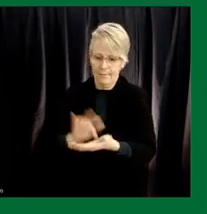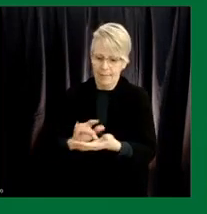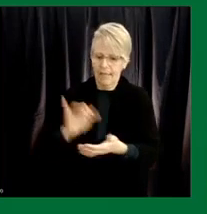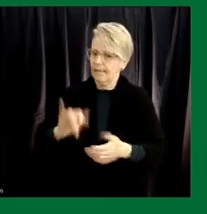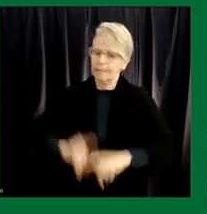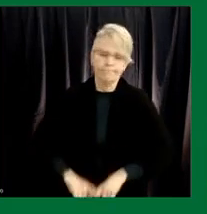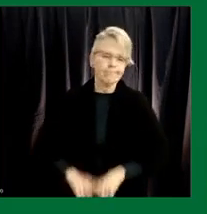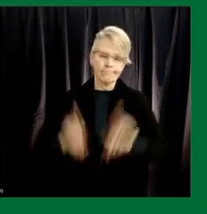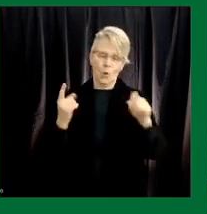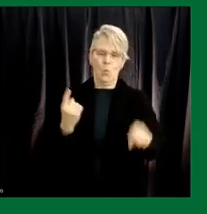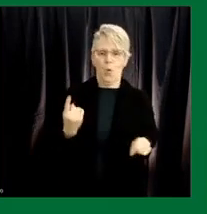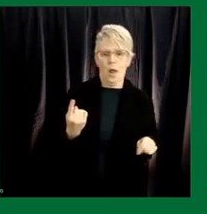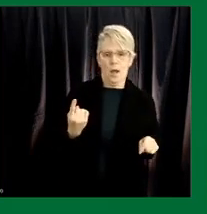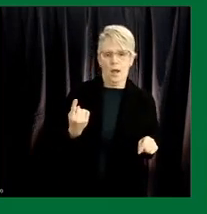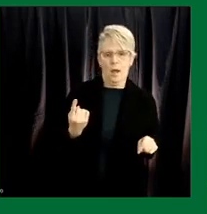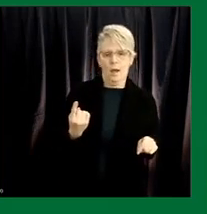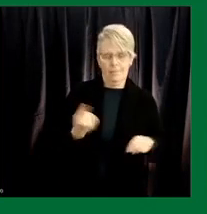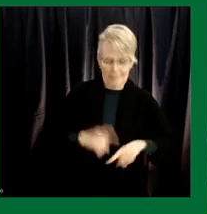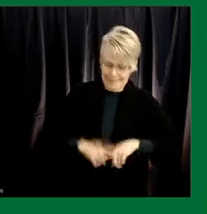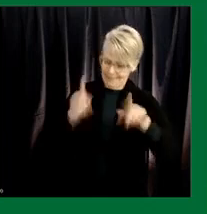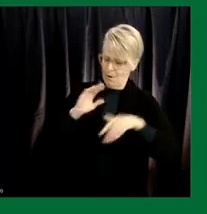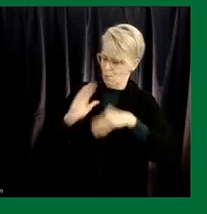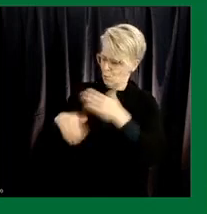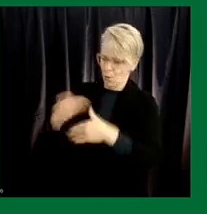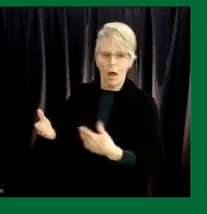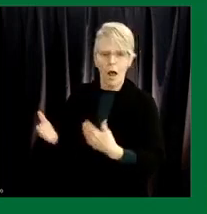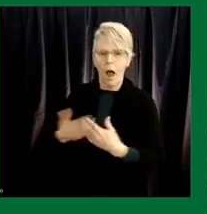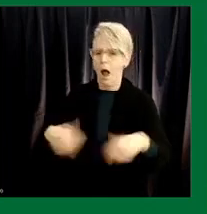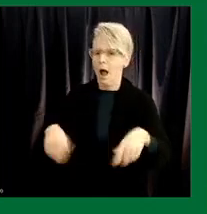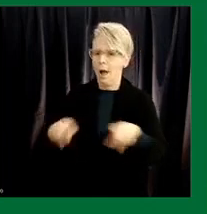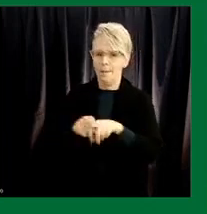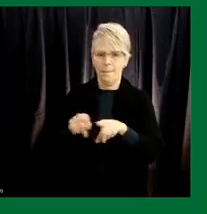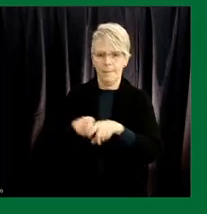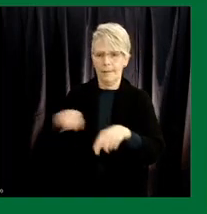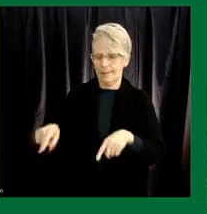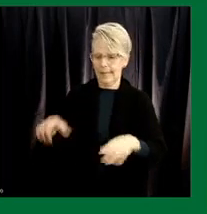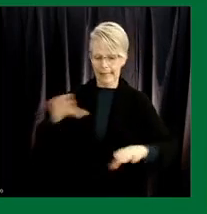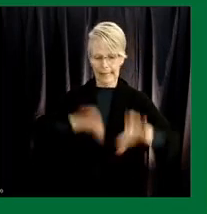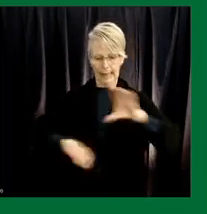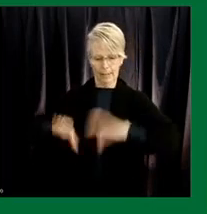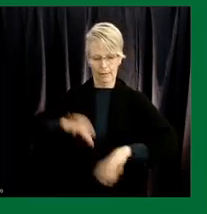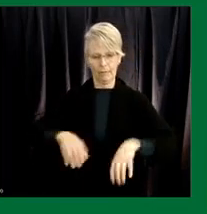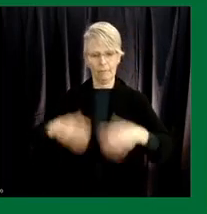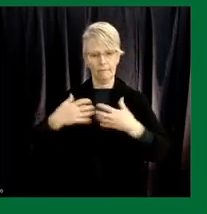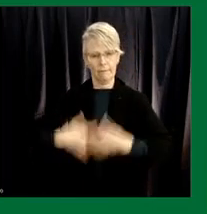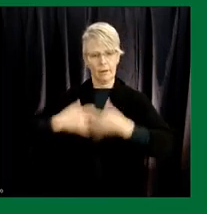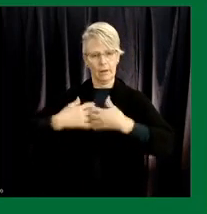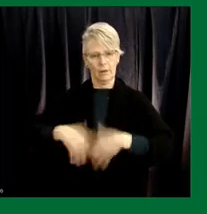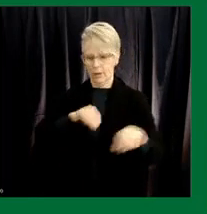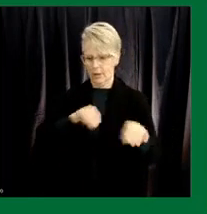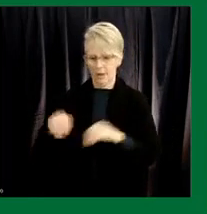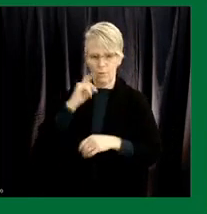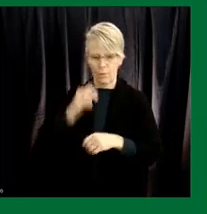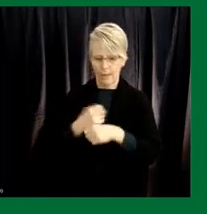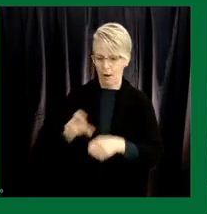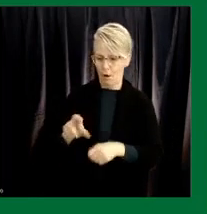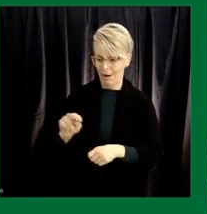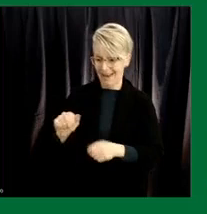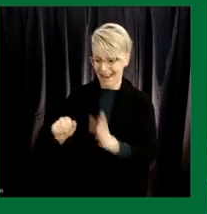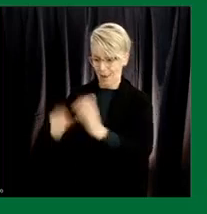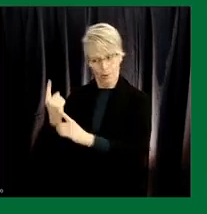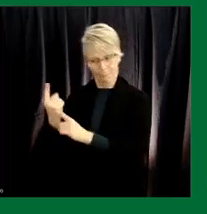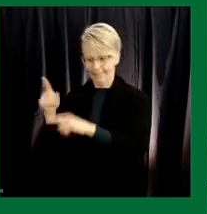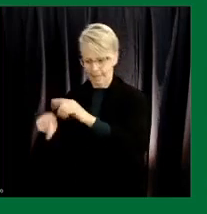different manufacturing process it's almost like a chemical factory that you need to make rna vaccines but all other vaccines